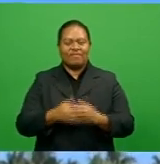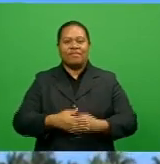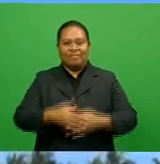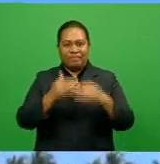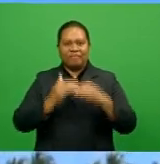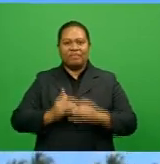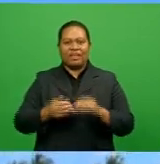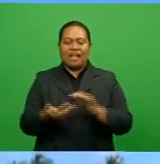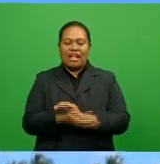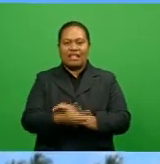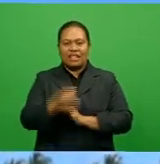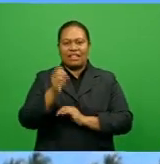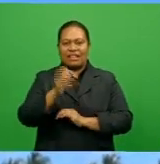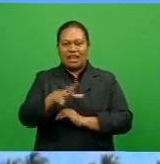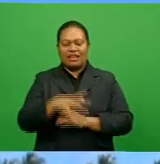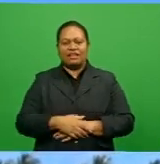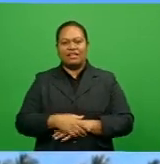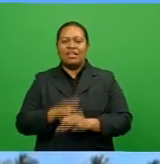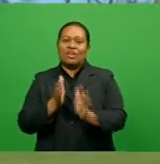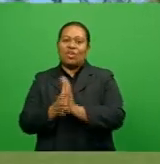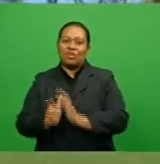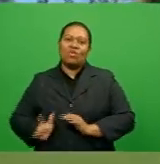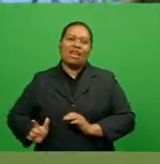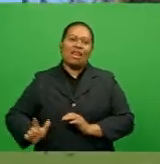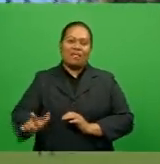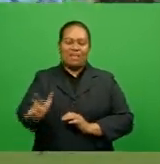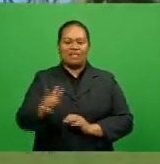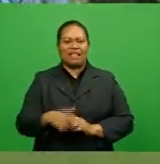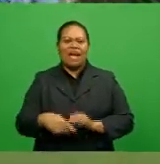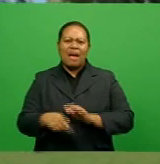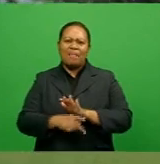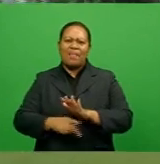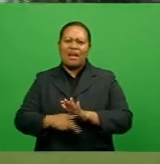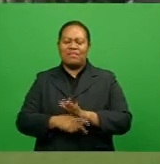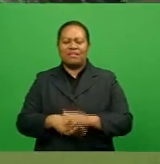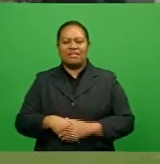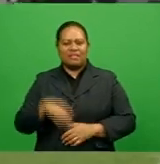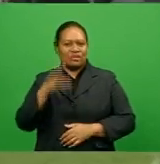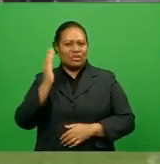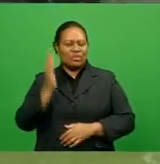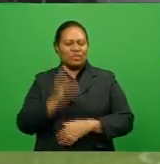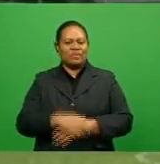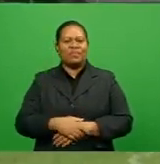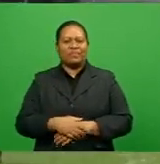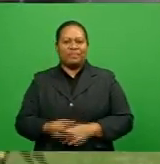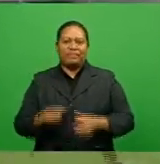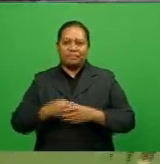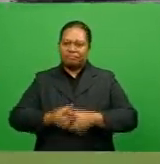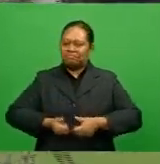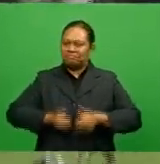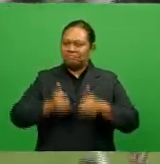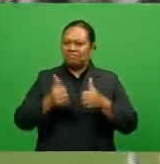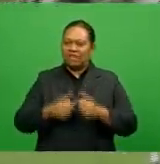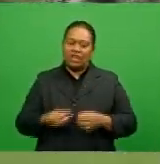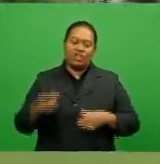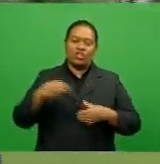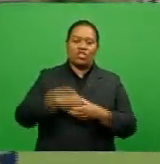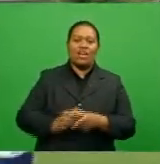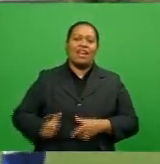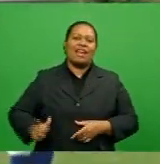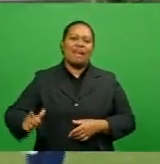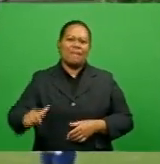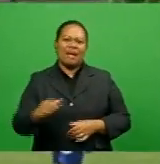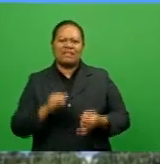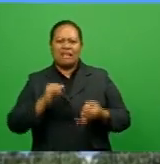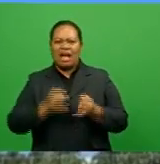and moved to the Lambasa primary soccer team. His passion for the sport got a boost when he joined Lambasa Sangam